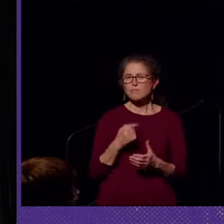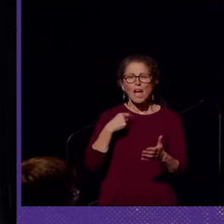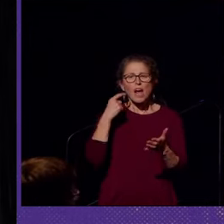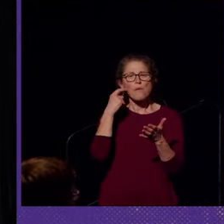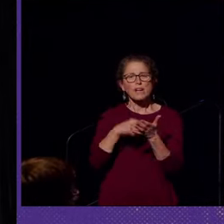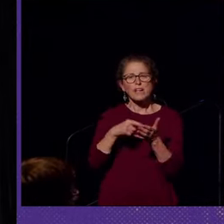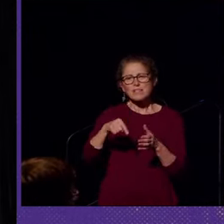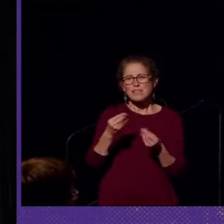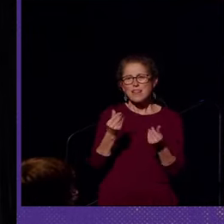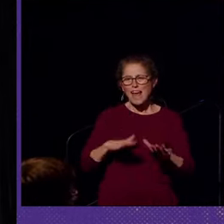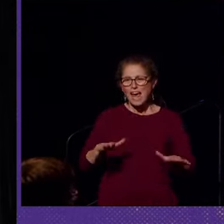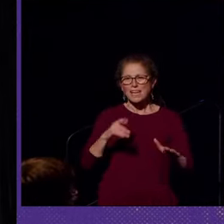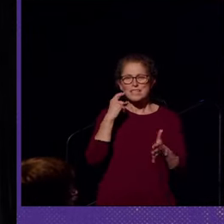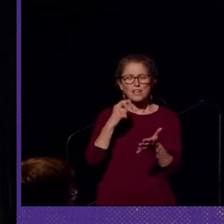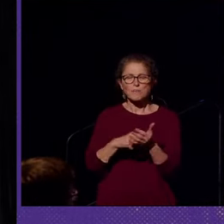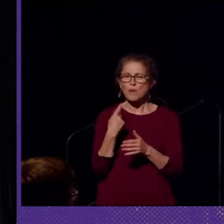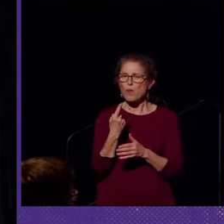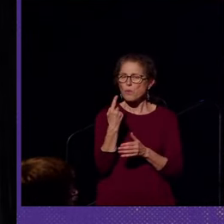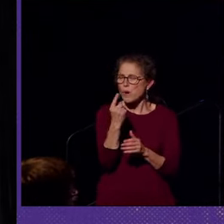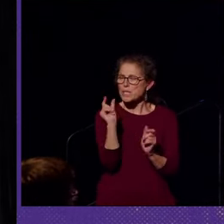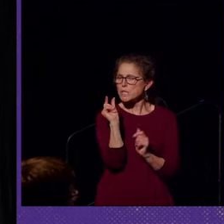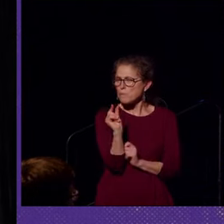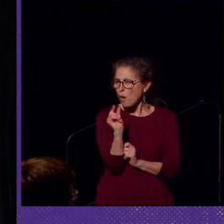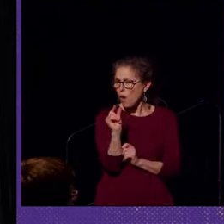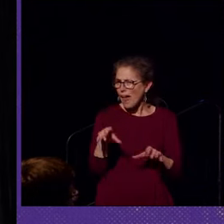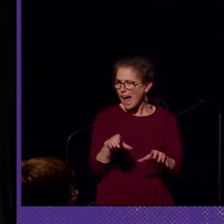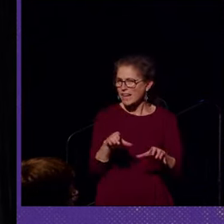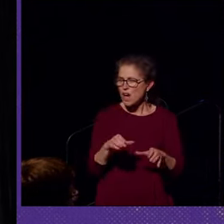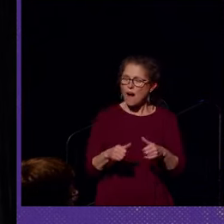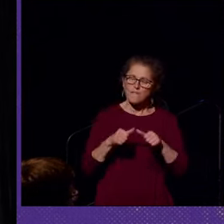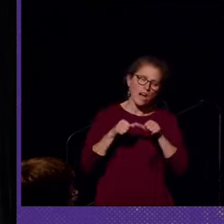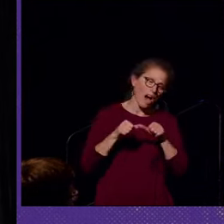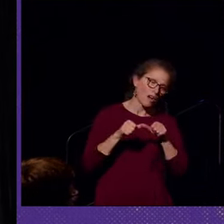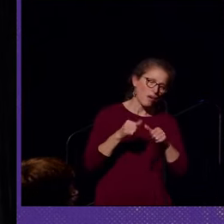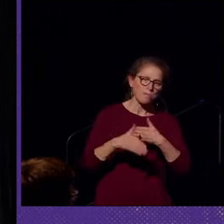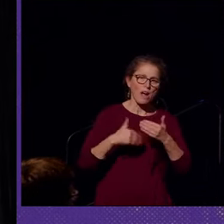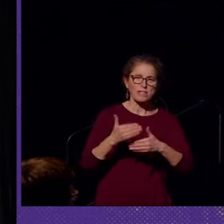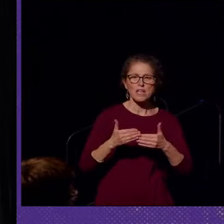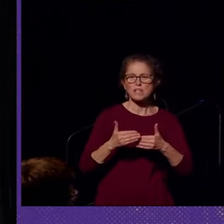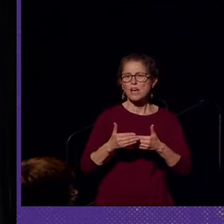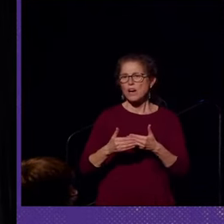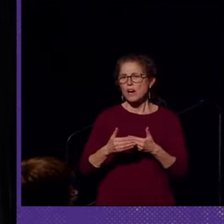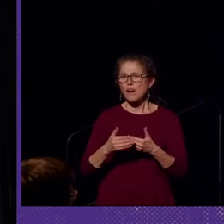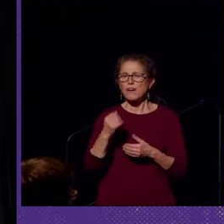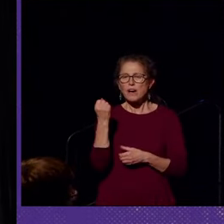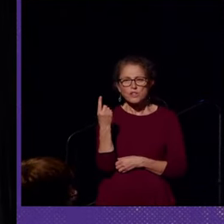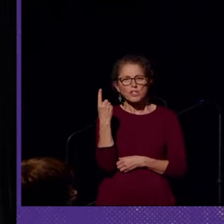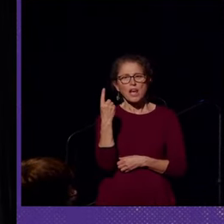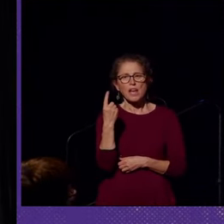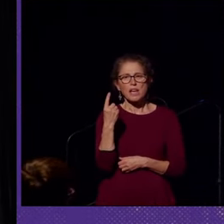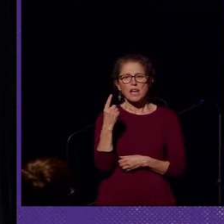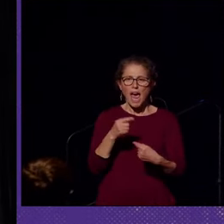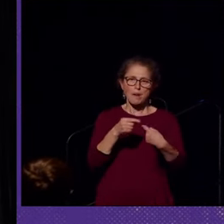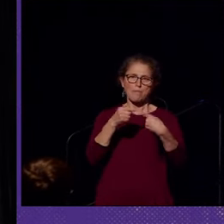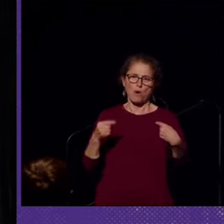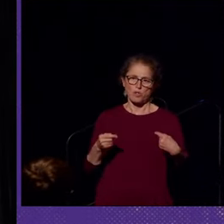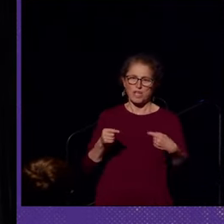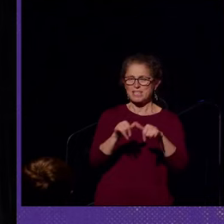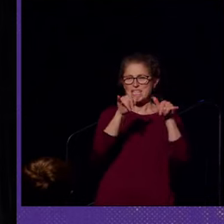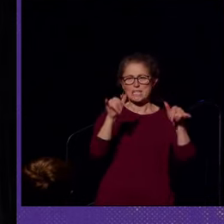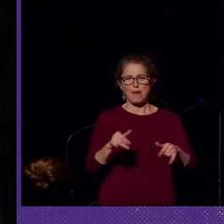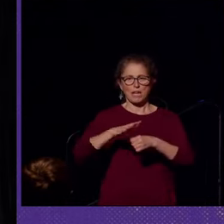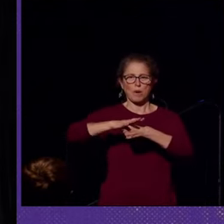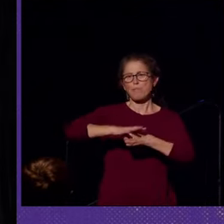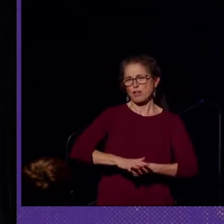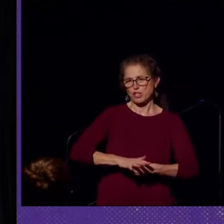recognize this land acknowledgement to be only one small act of an ongoing process of undergoing of understanding and opposing the systematic